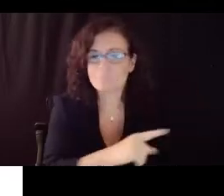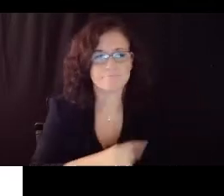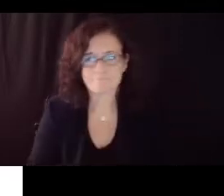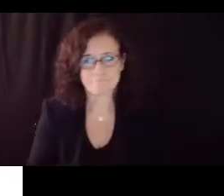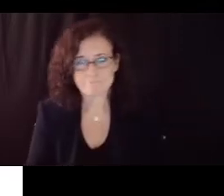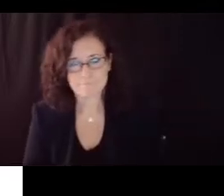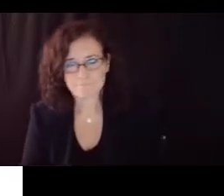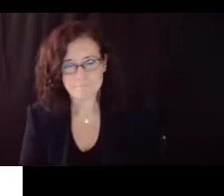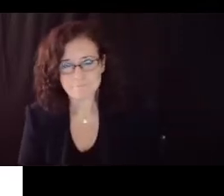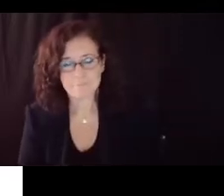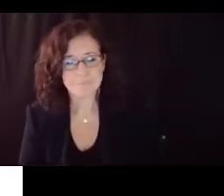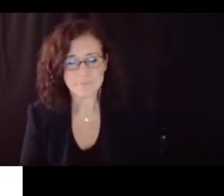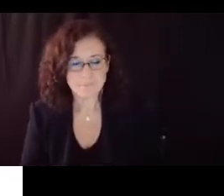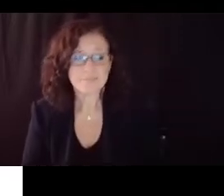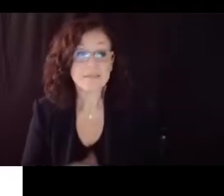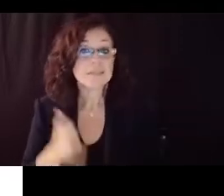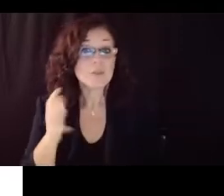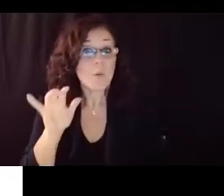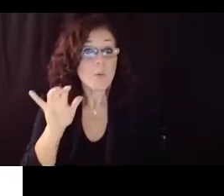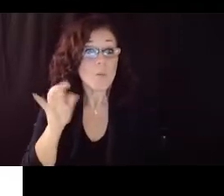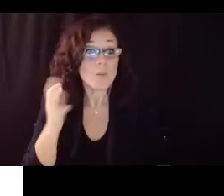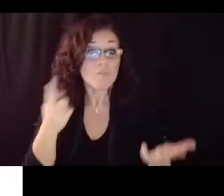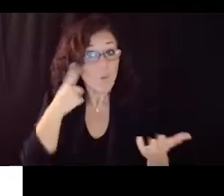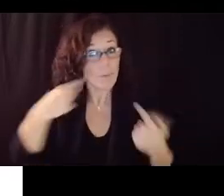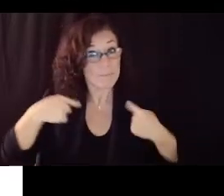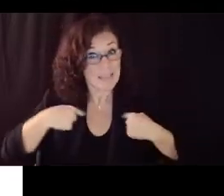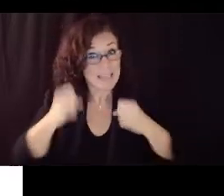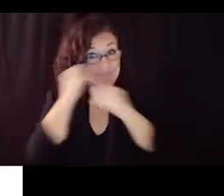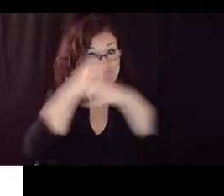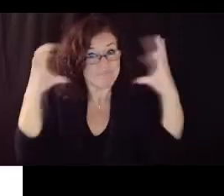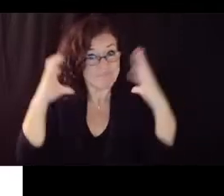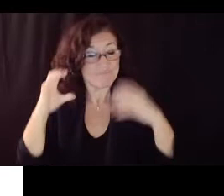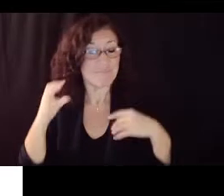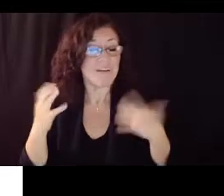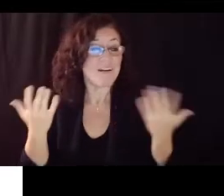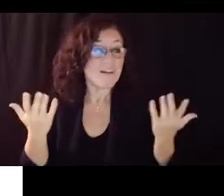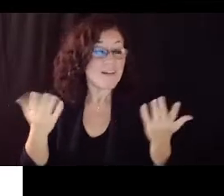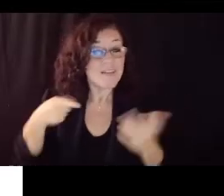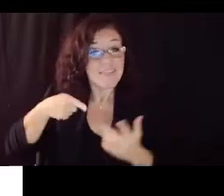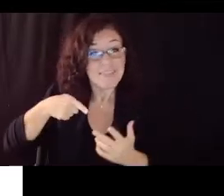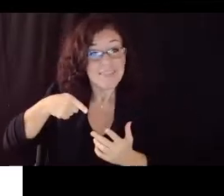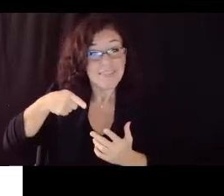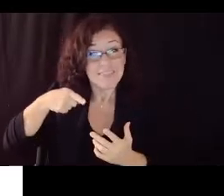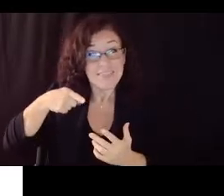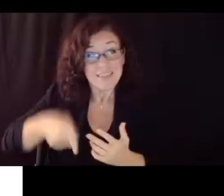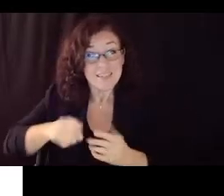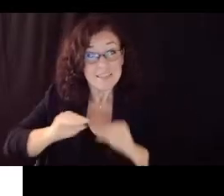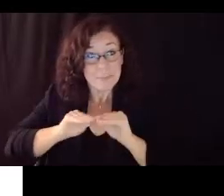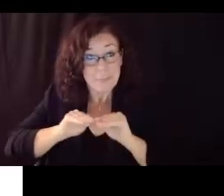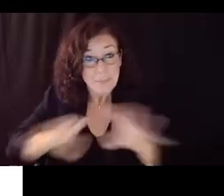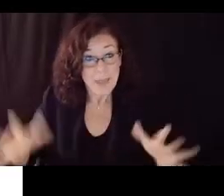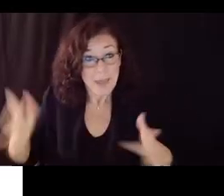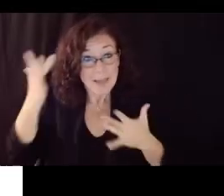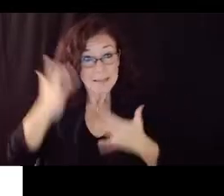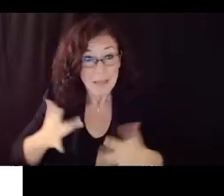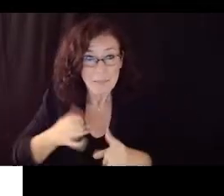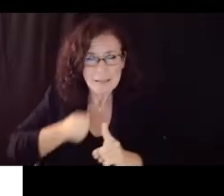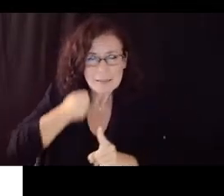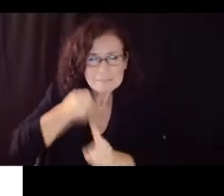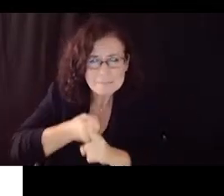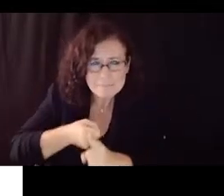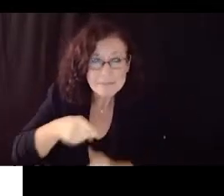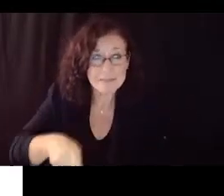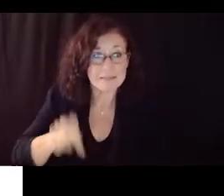is that uh unfortunately um just as this epidemic has hit our region hard it is uh absolutely hitting